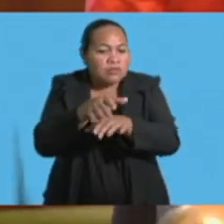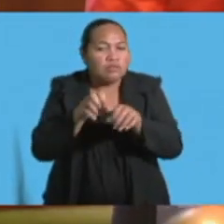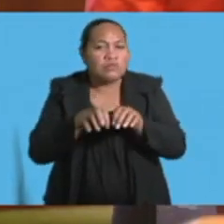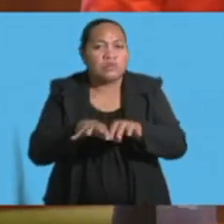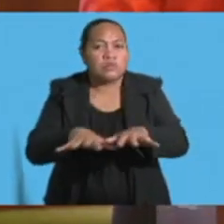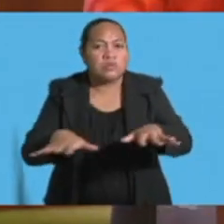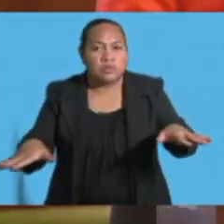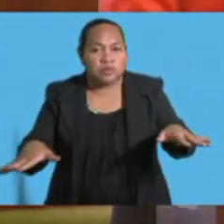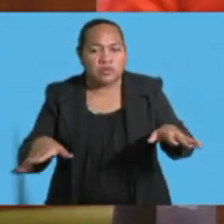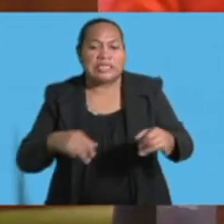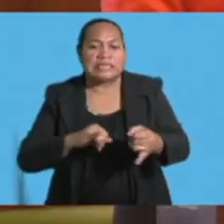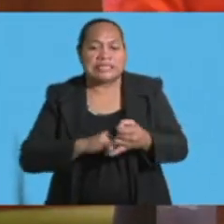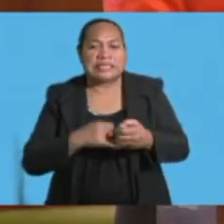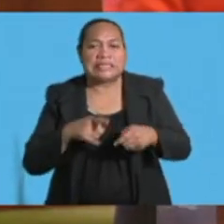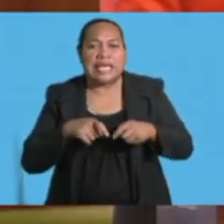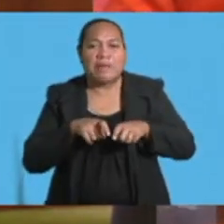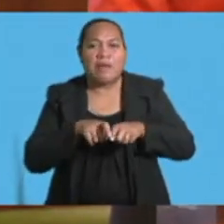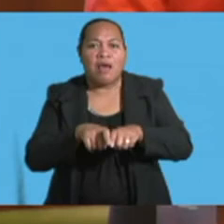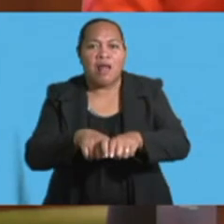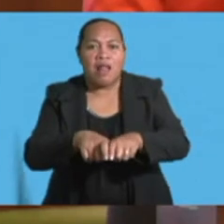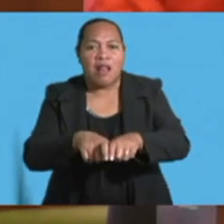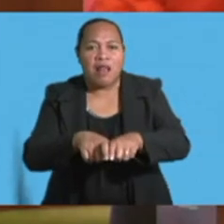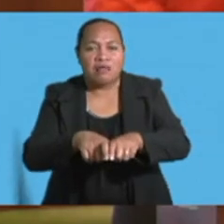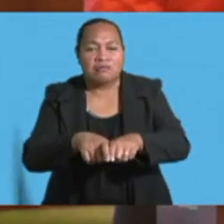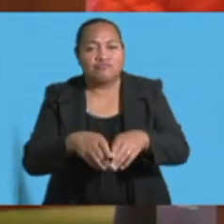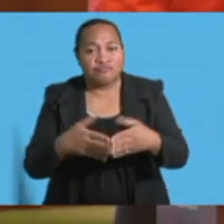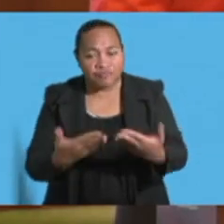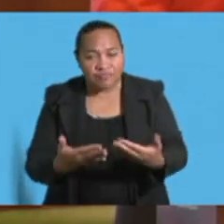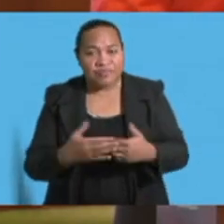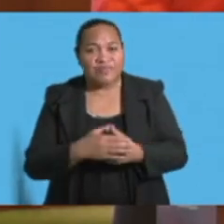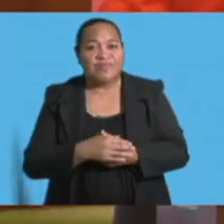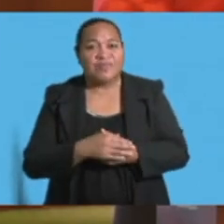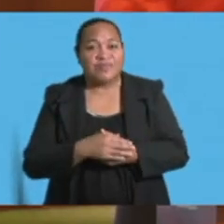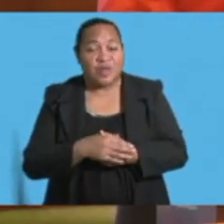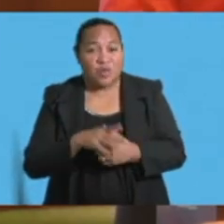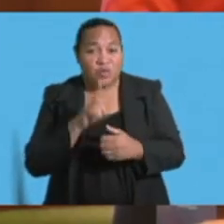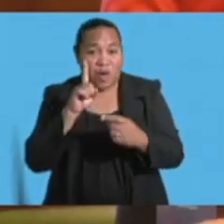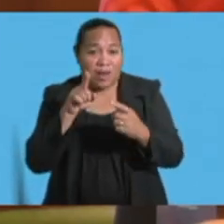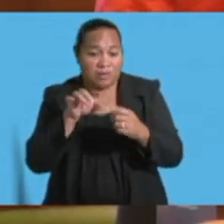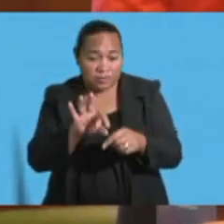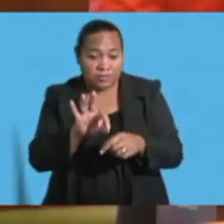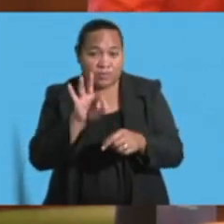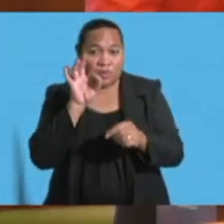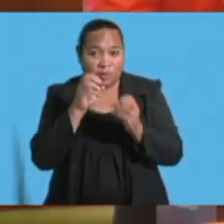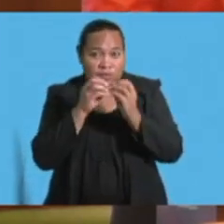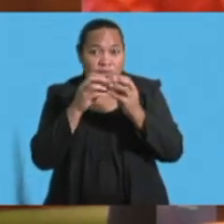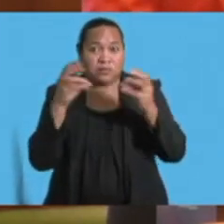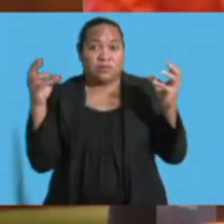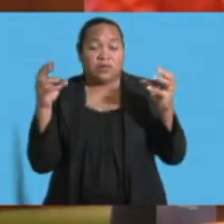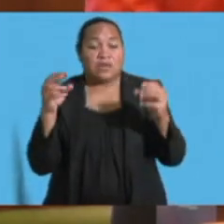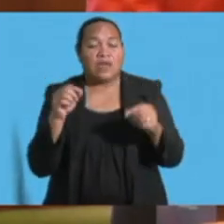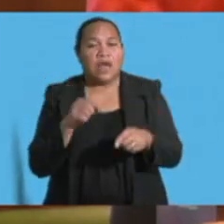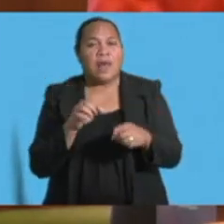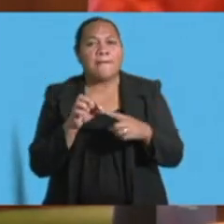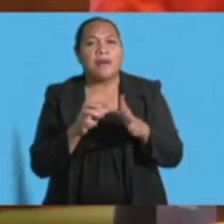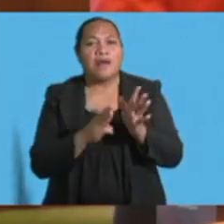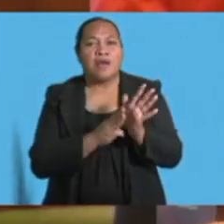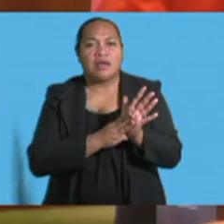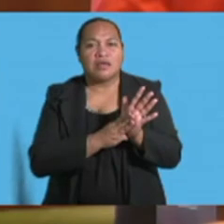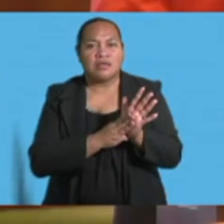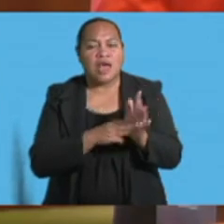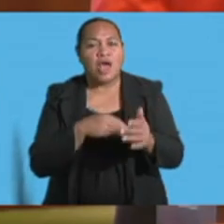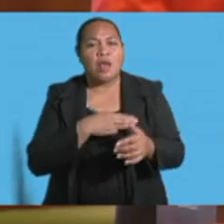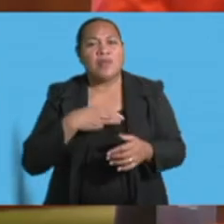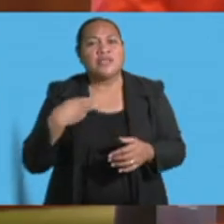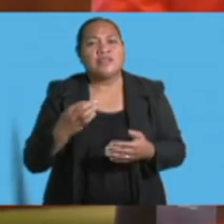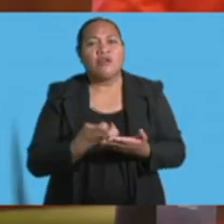sustainable fashion. One point I would like to highlight, Madam Speaker, and something that our Prime Minister and our Minister